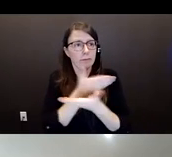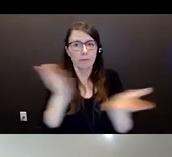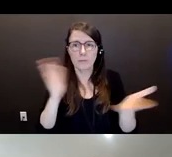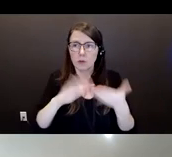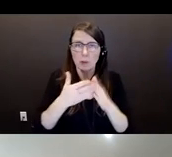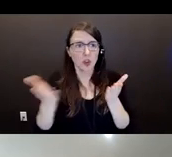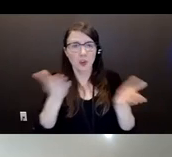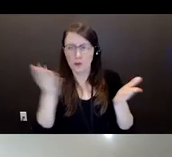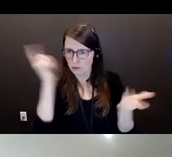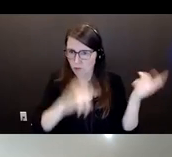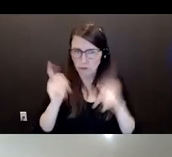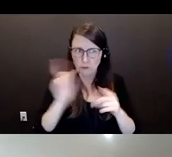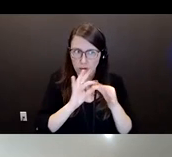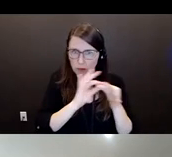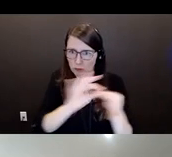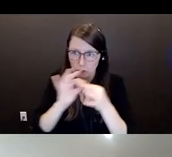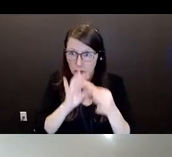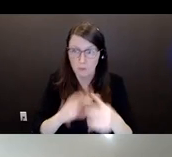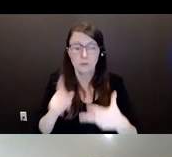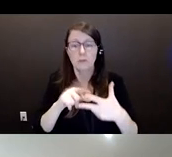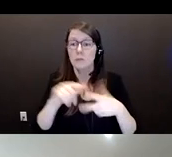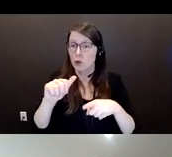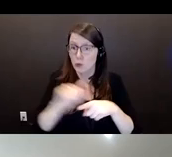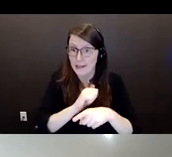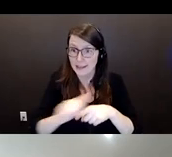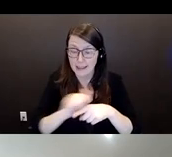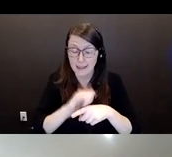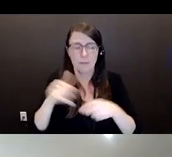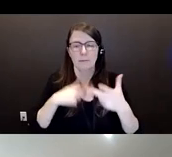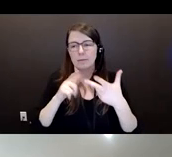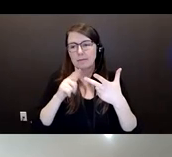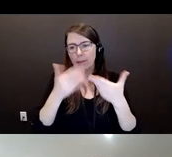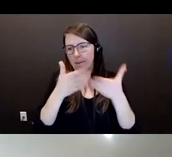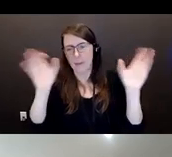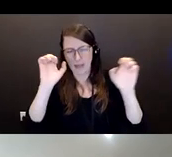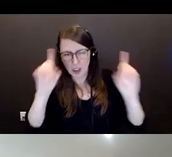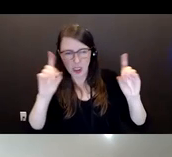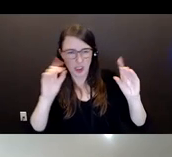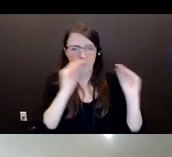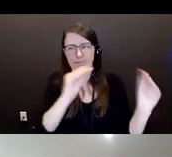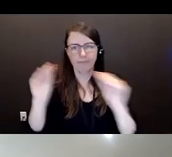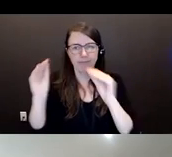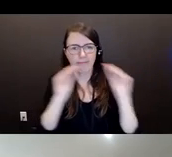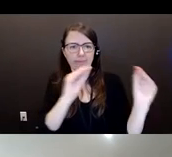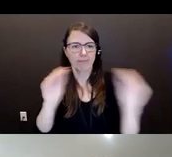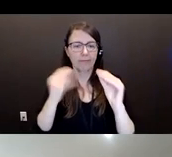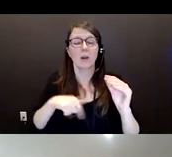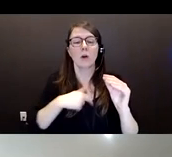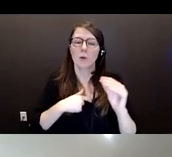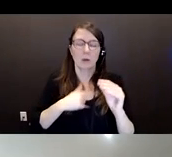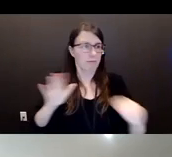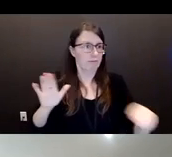public education and awareness events. So, we work across Ontario in implementing these three priorities.